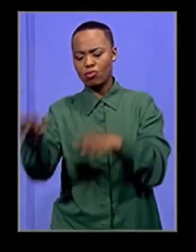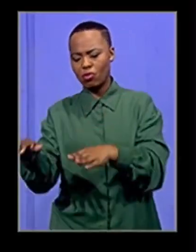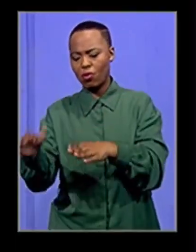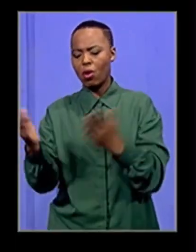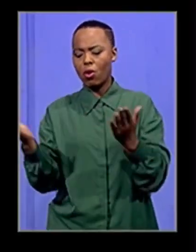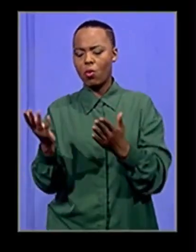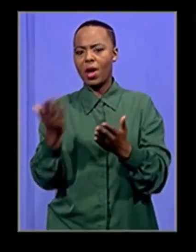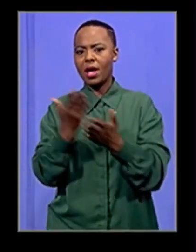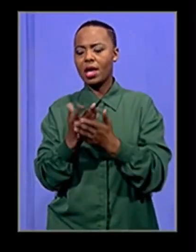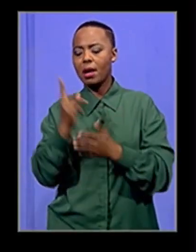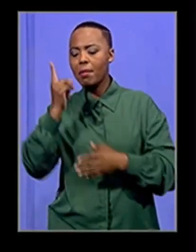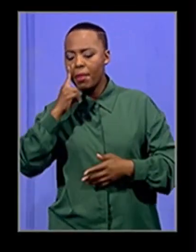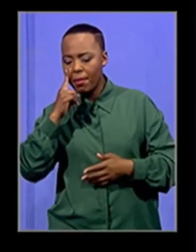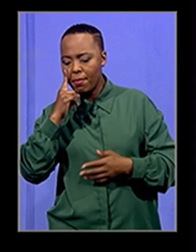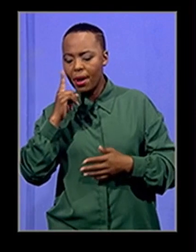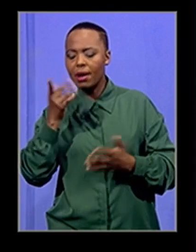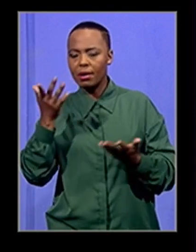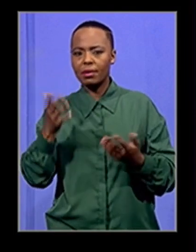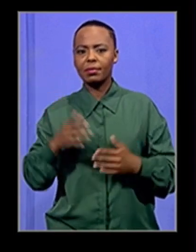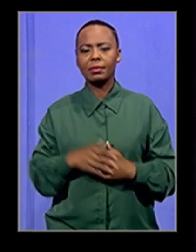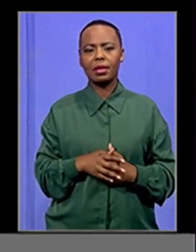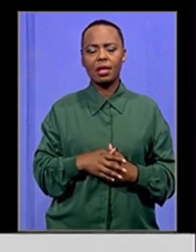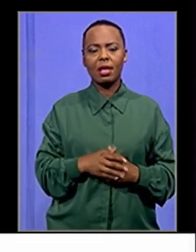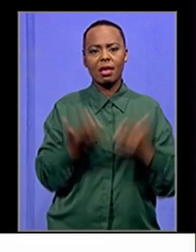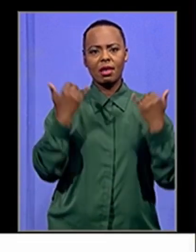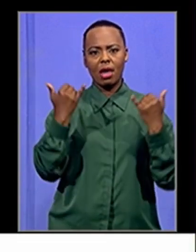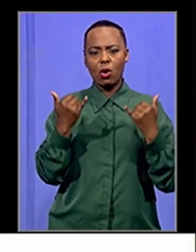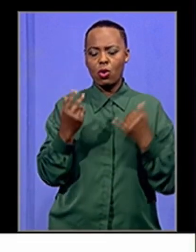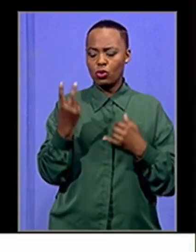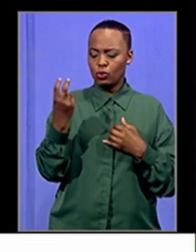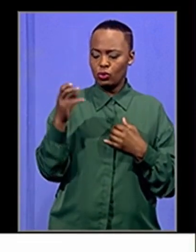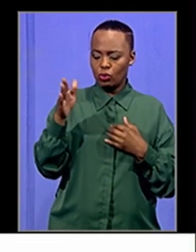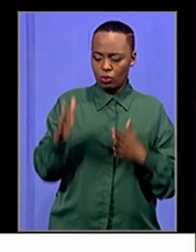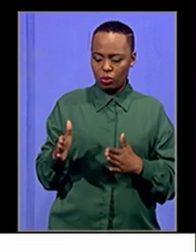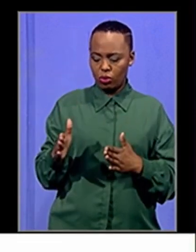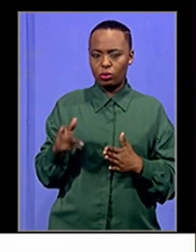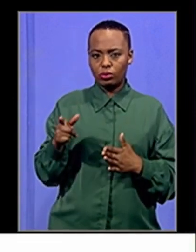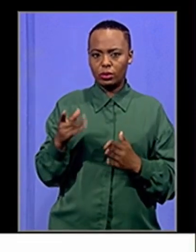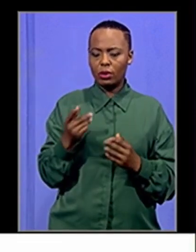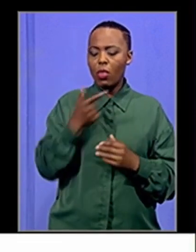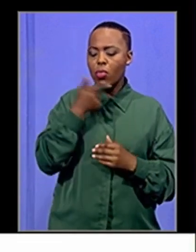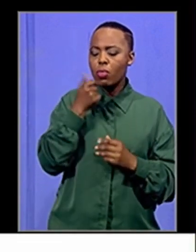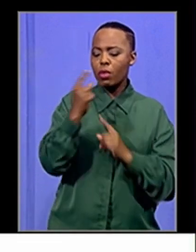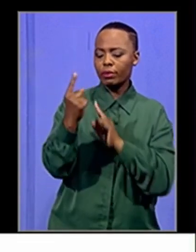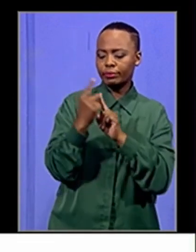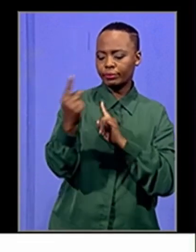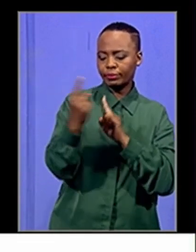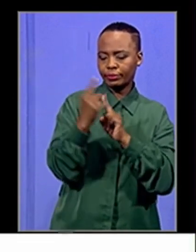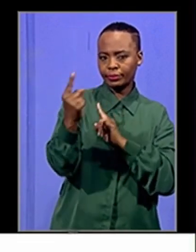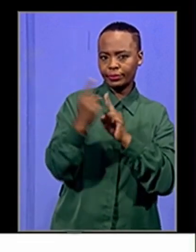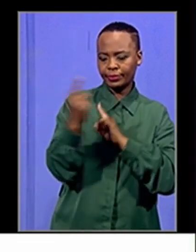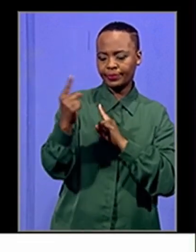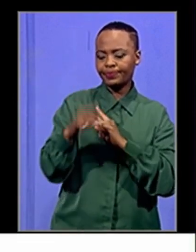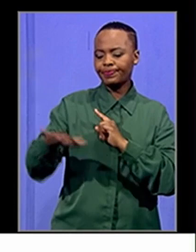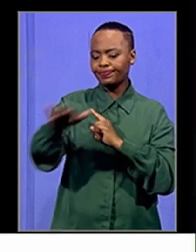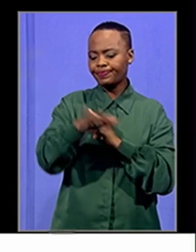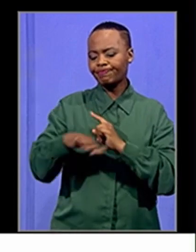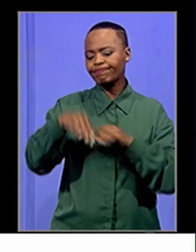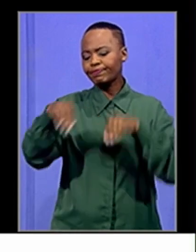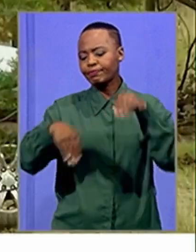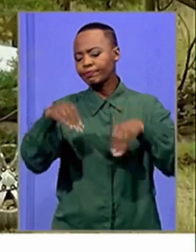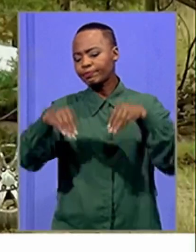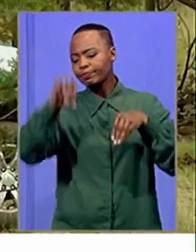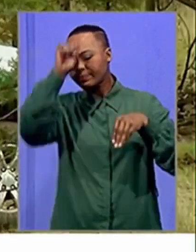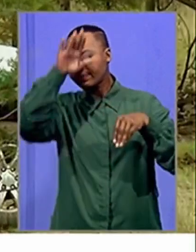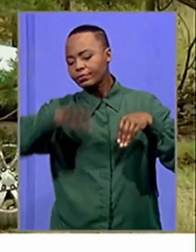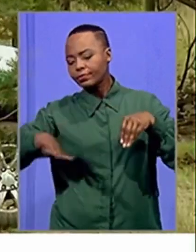The two were discovered not far from where the 19 bodies were found in an open mine shaft. The investigations